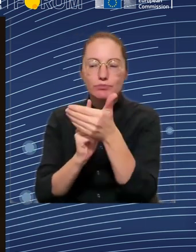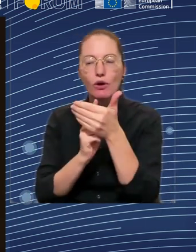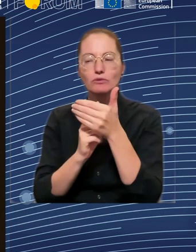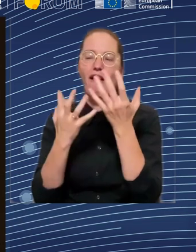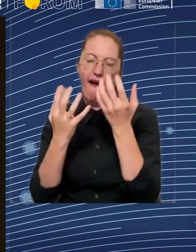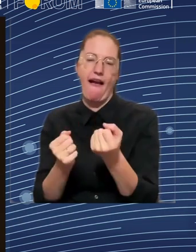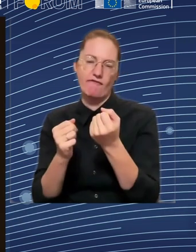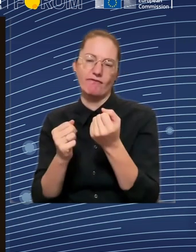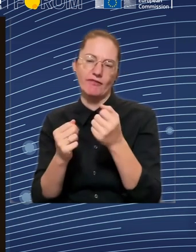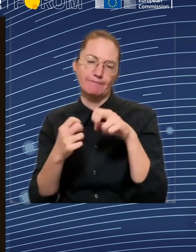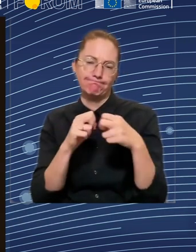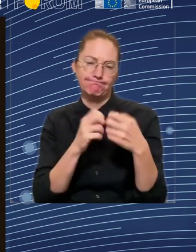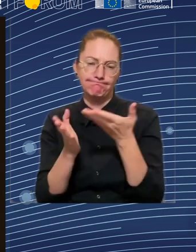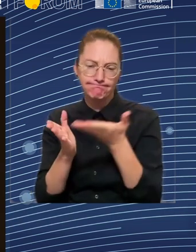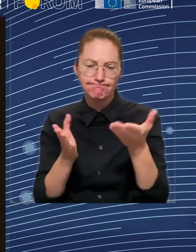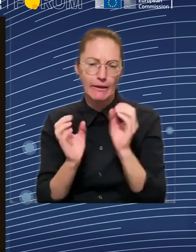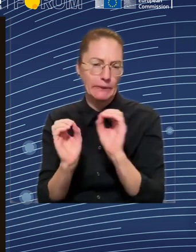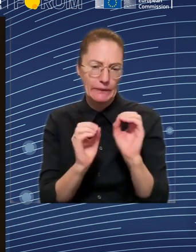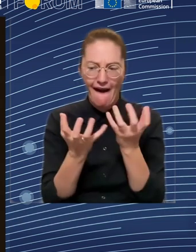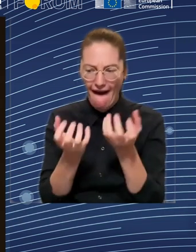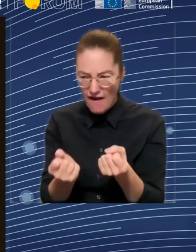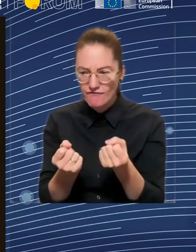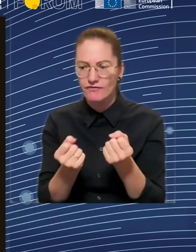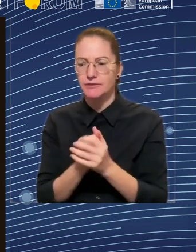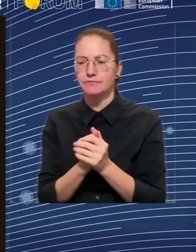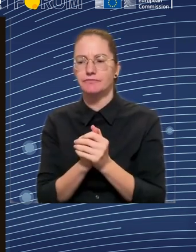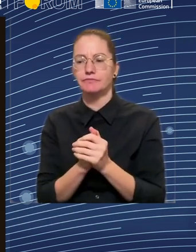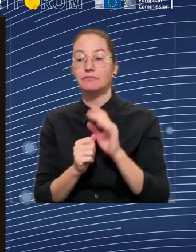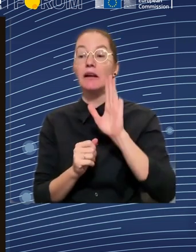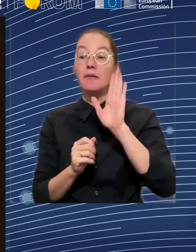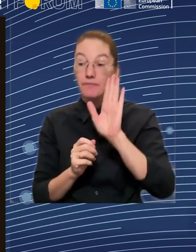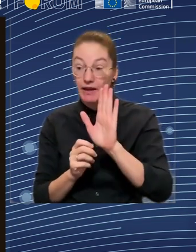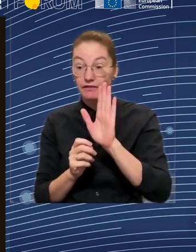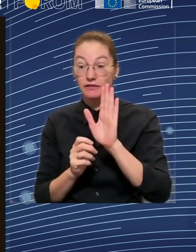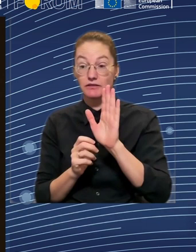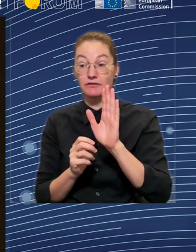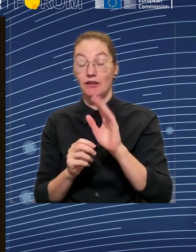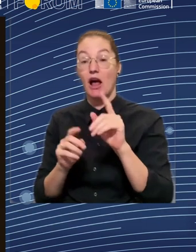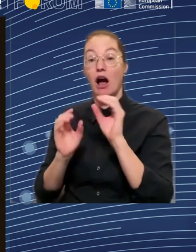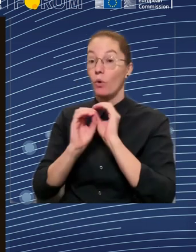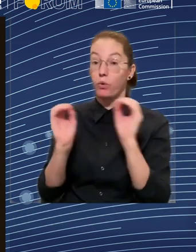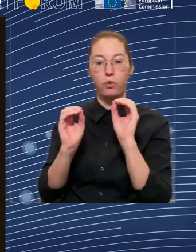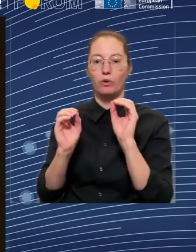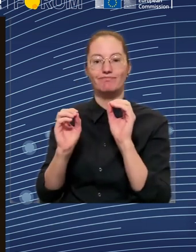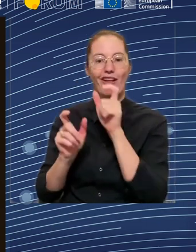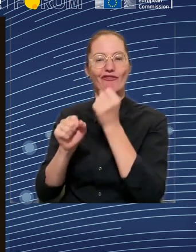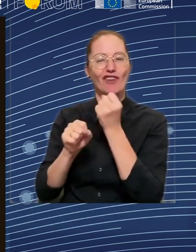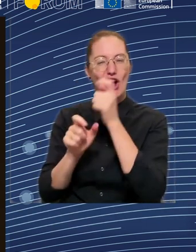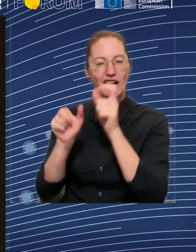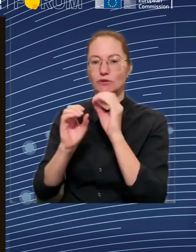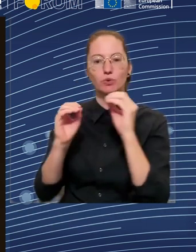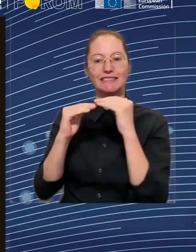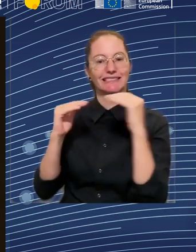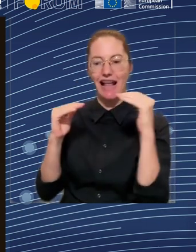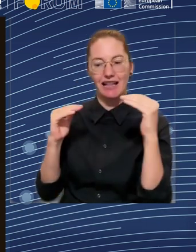as well. And next to that reality as well, the new trend that we can see, especially within younger generation,